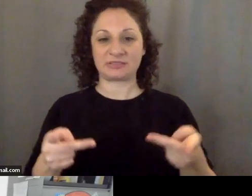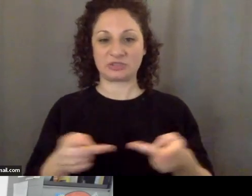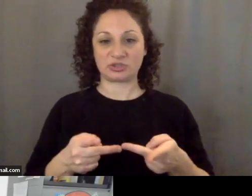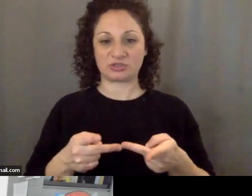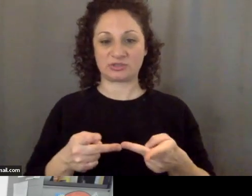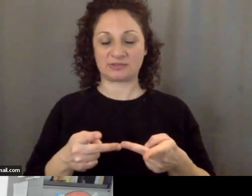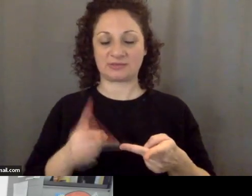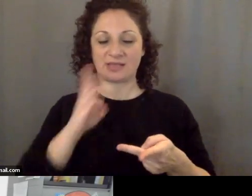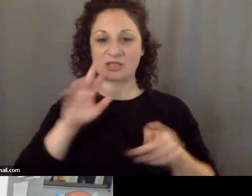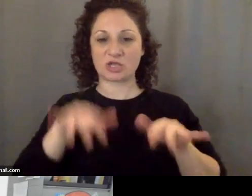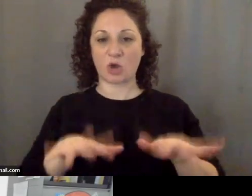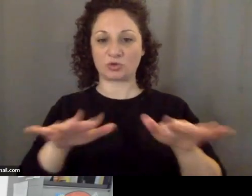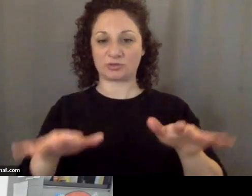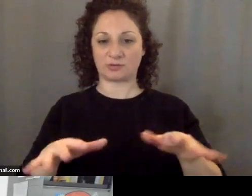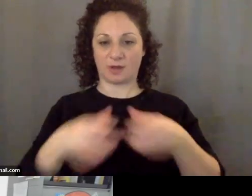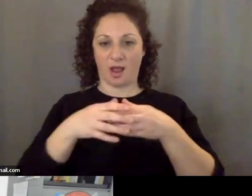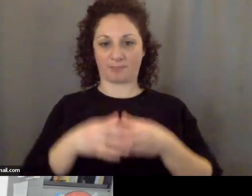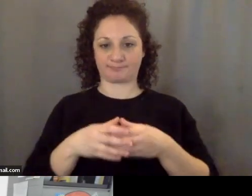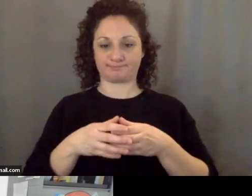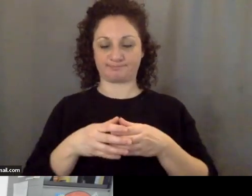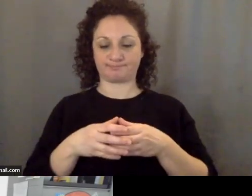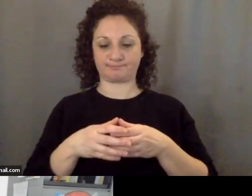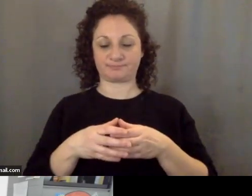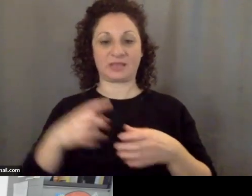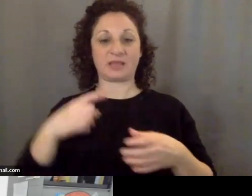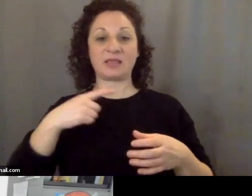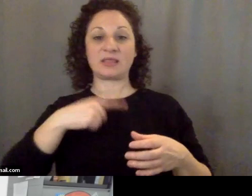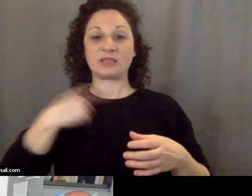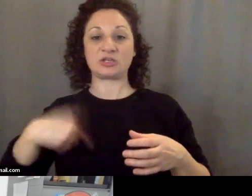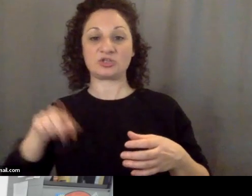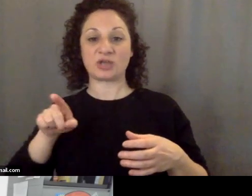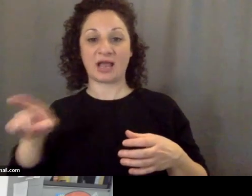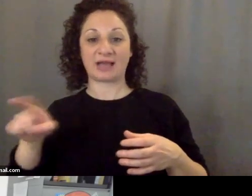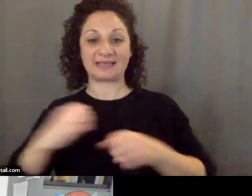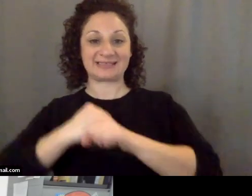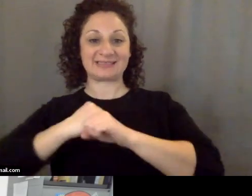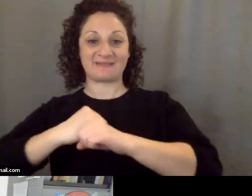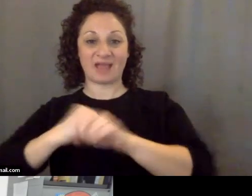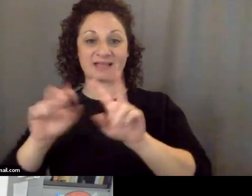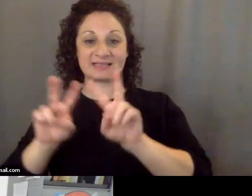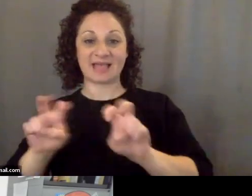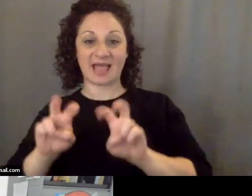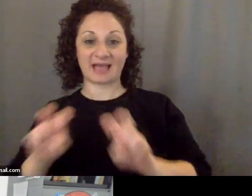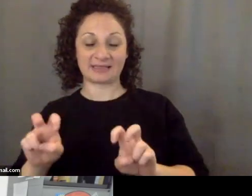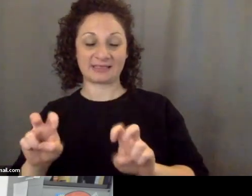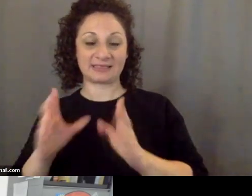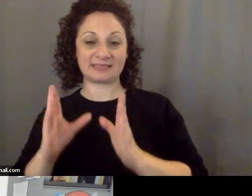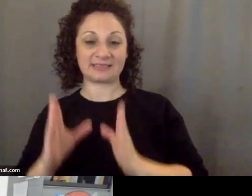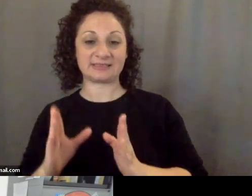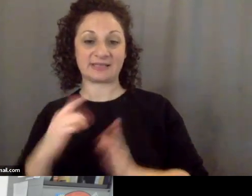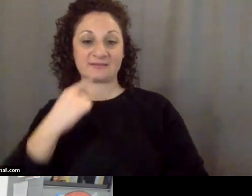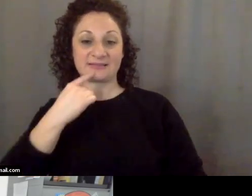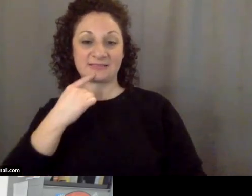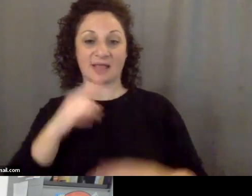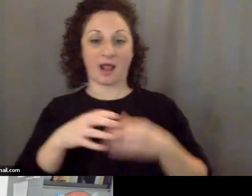and the Chinese defense analysts have said Taiwan is